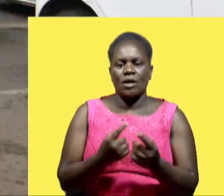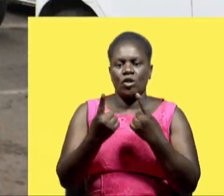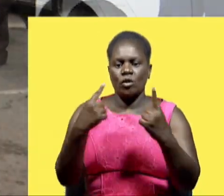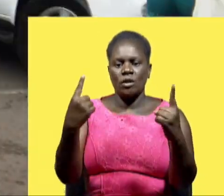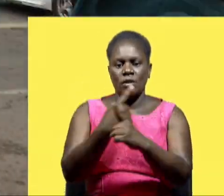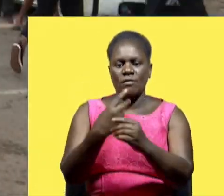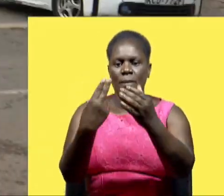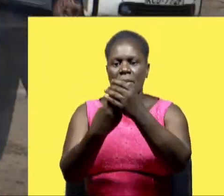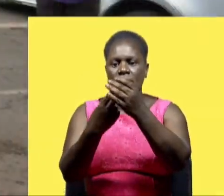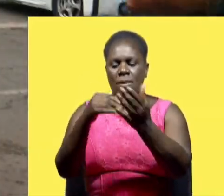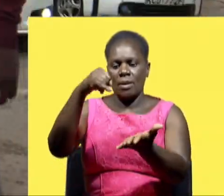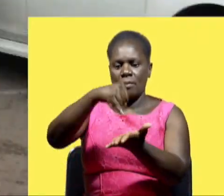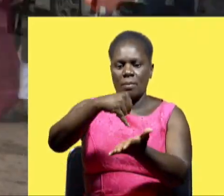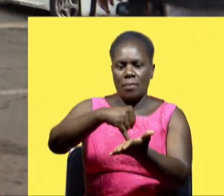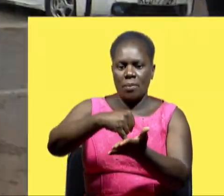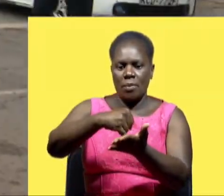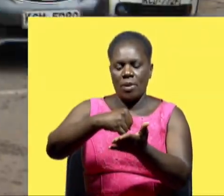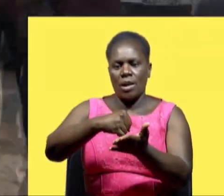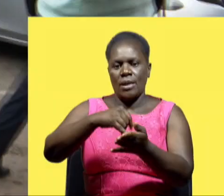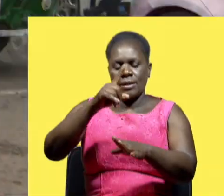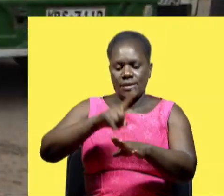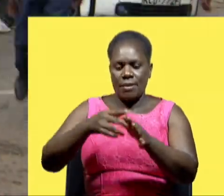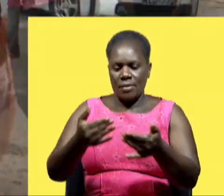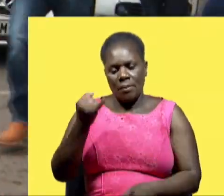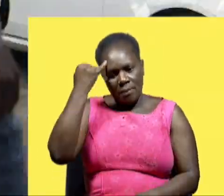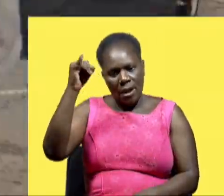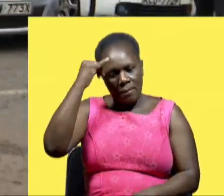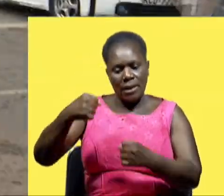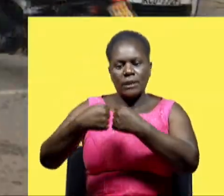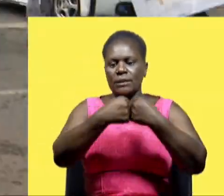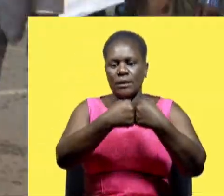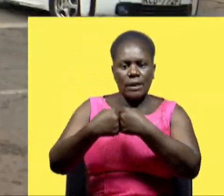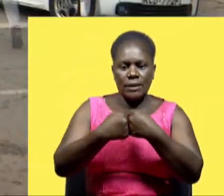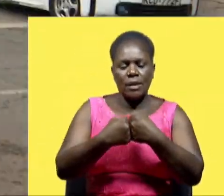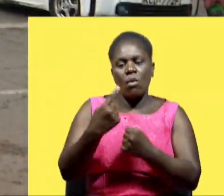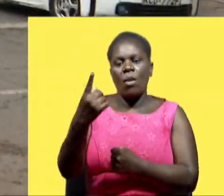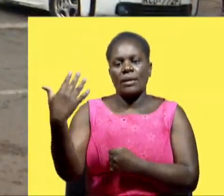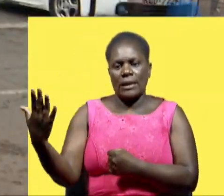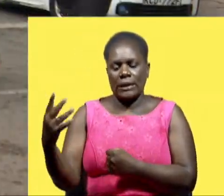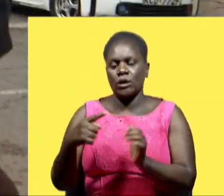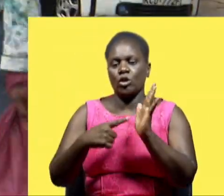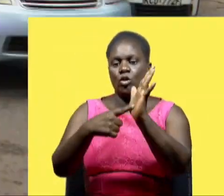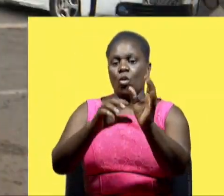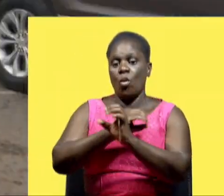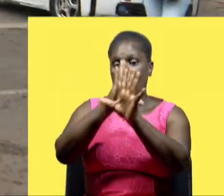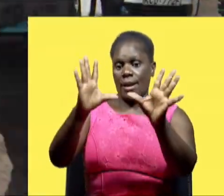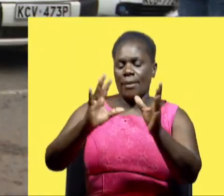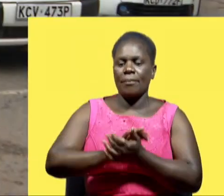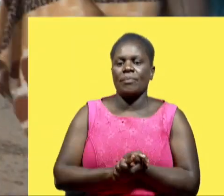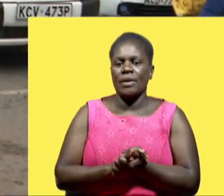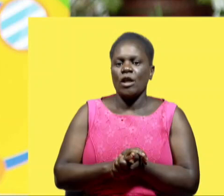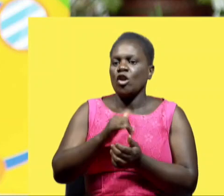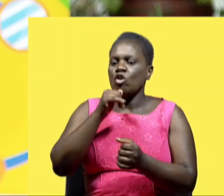talking to the different partners that we've engaged with over the course of this innovation challenge one thing has come out that